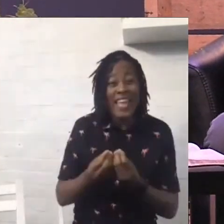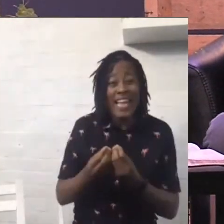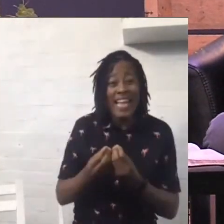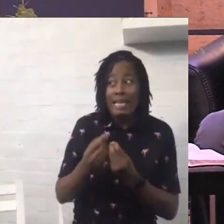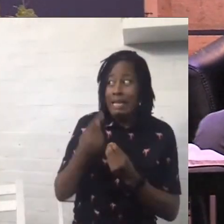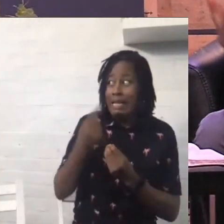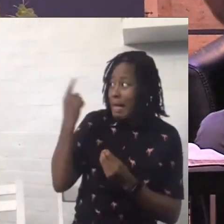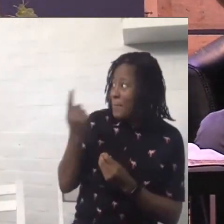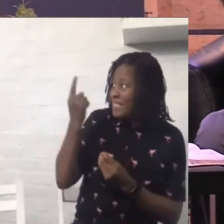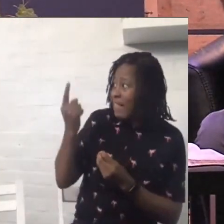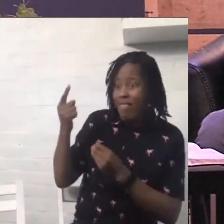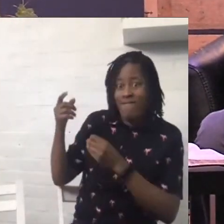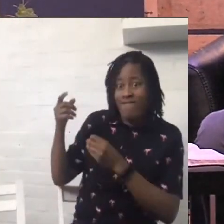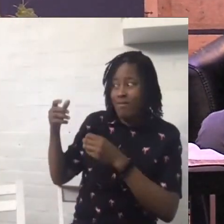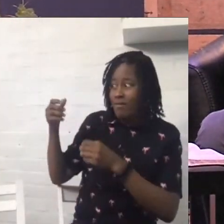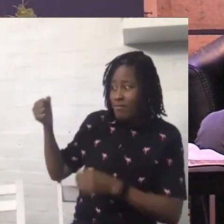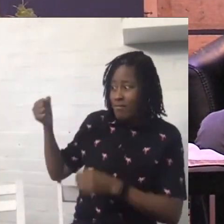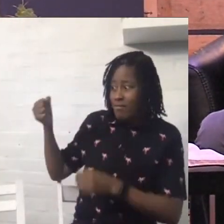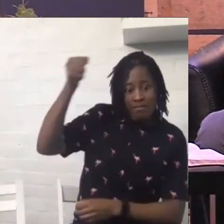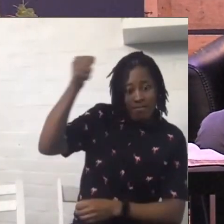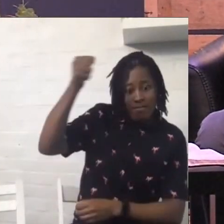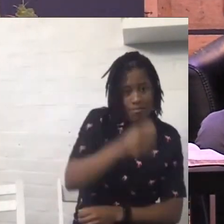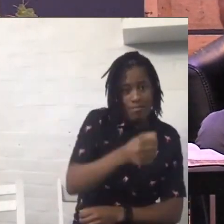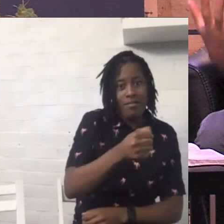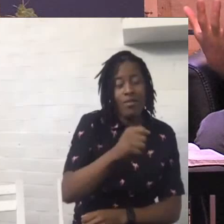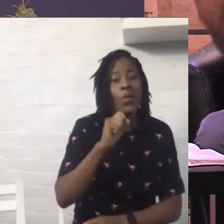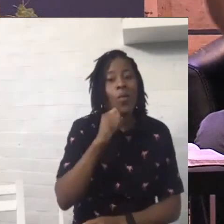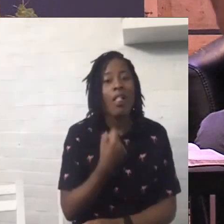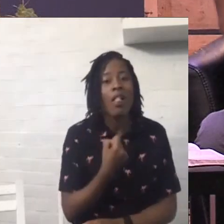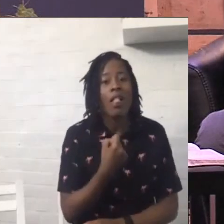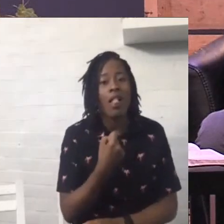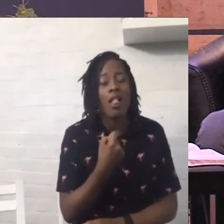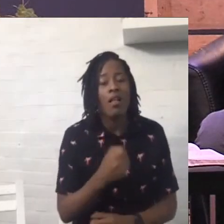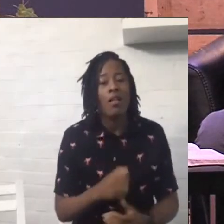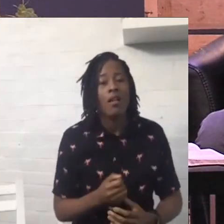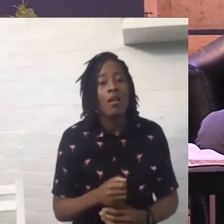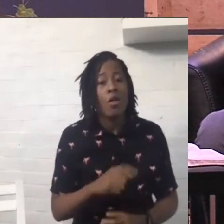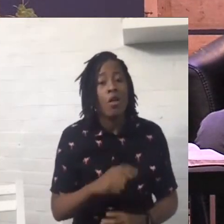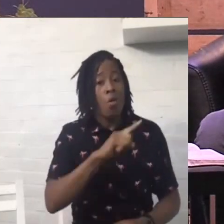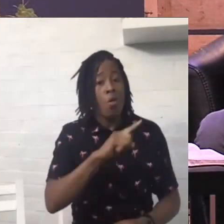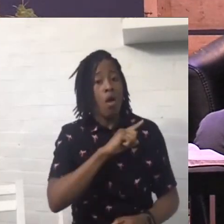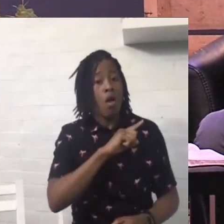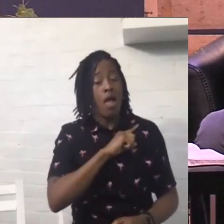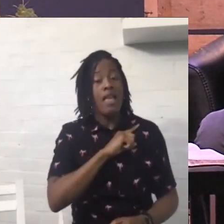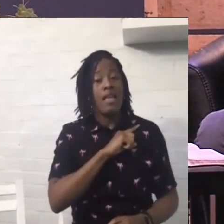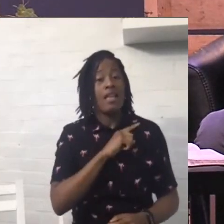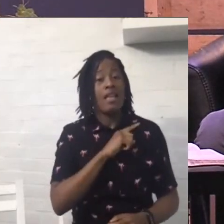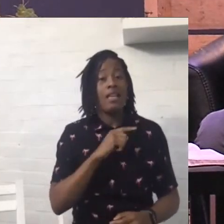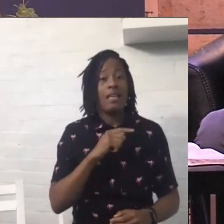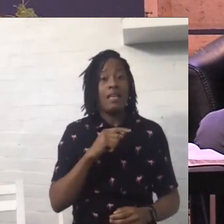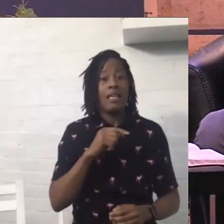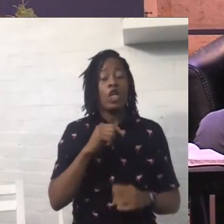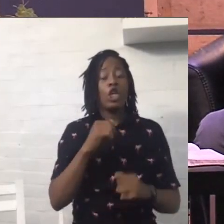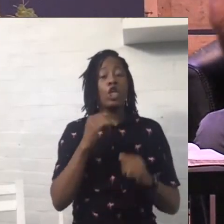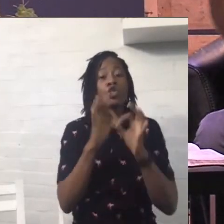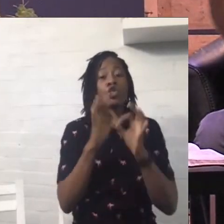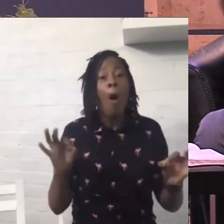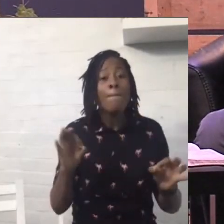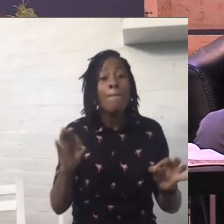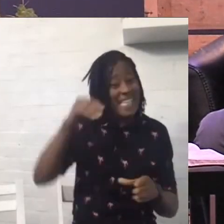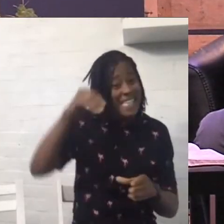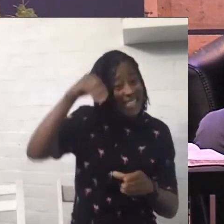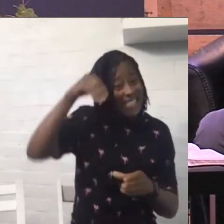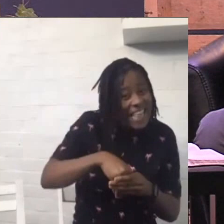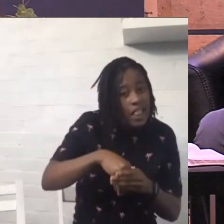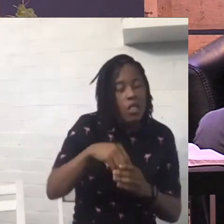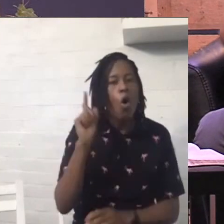he's going to give you himself because in him is shalom in him